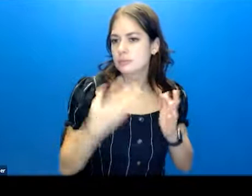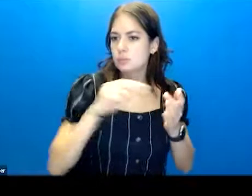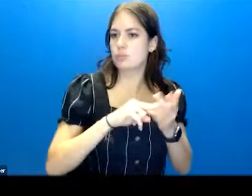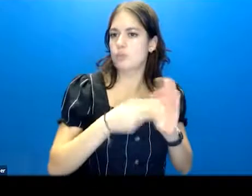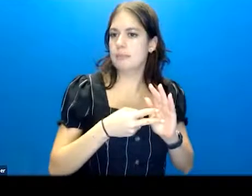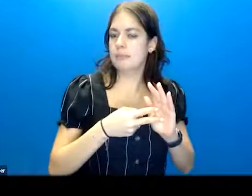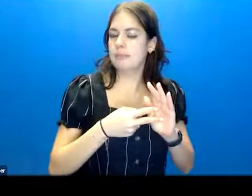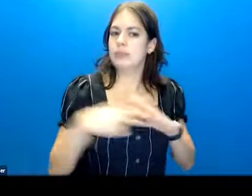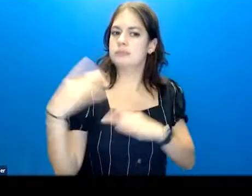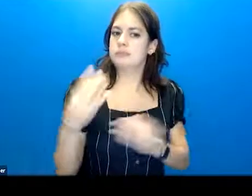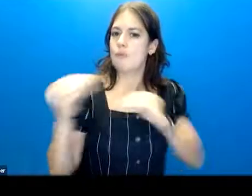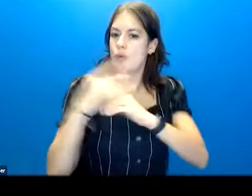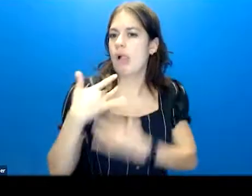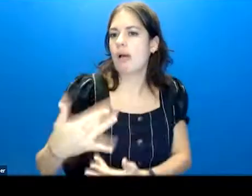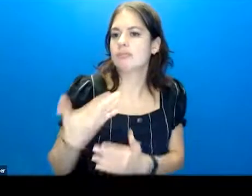by suicide.